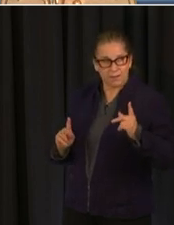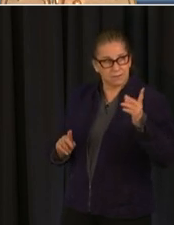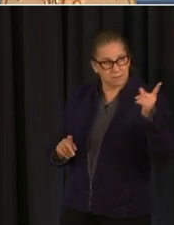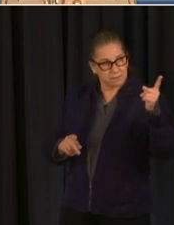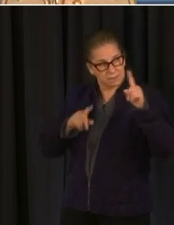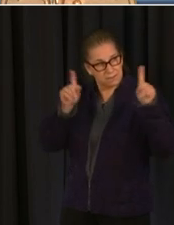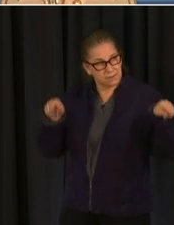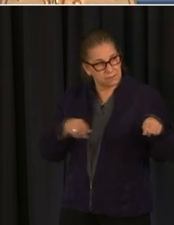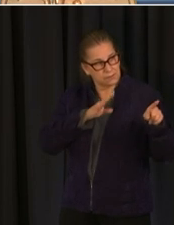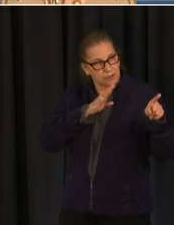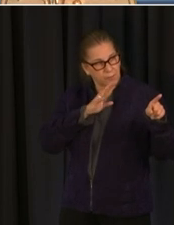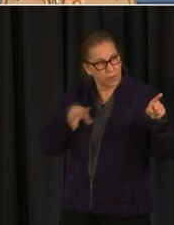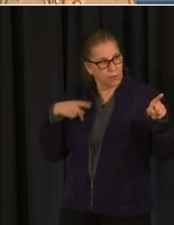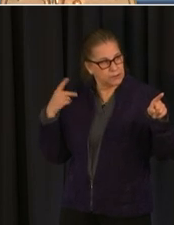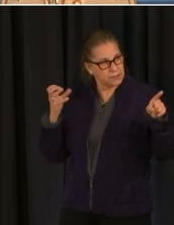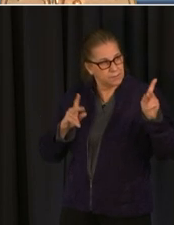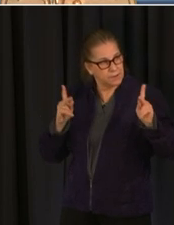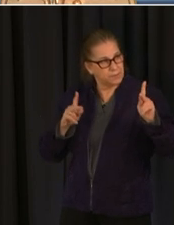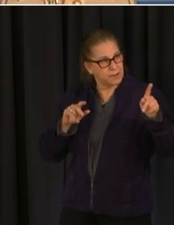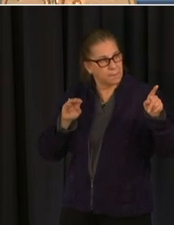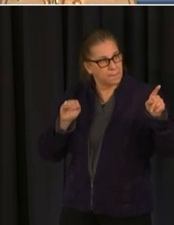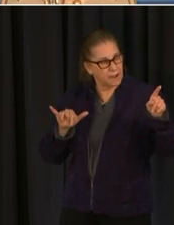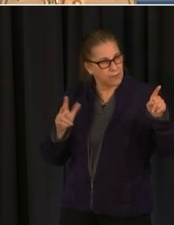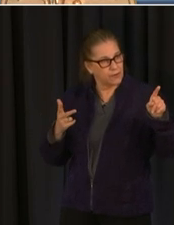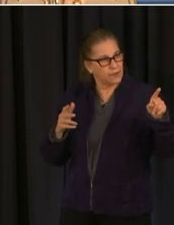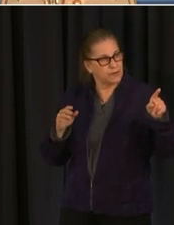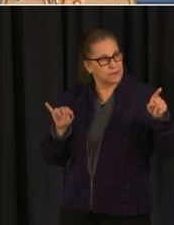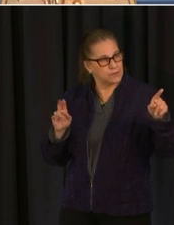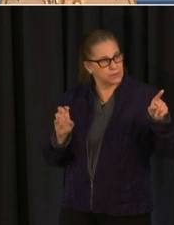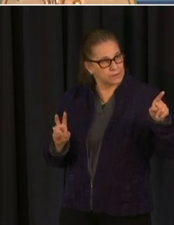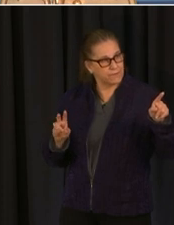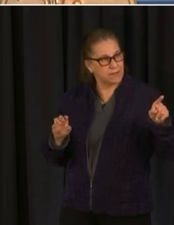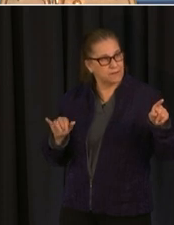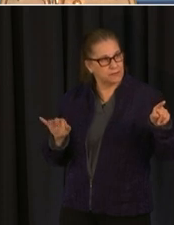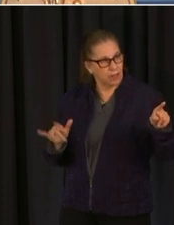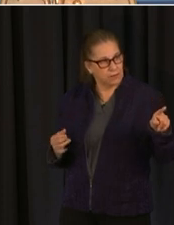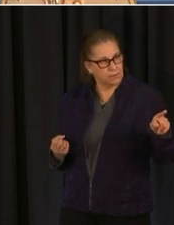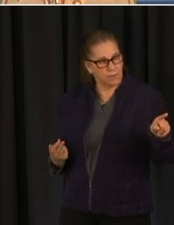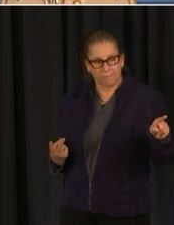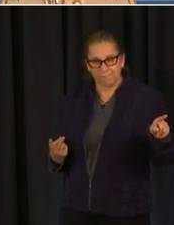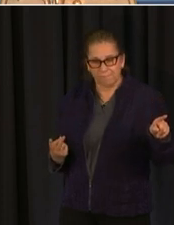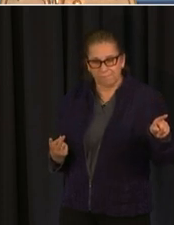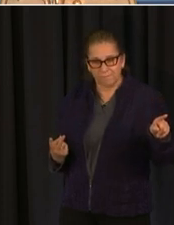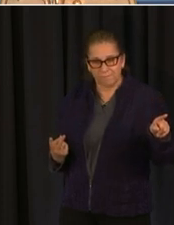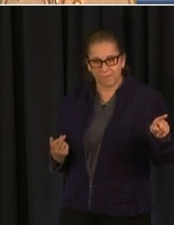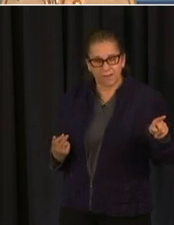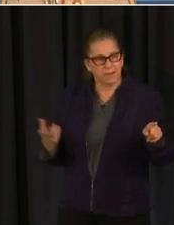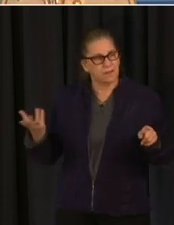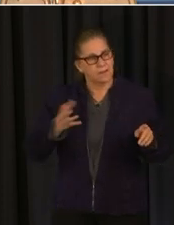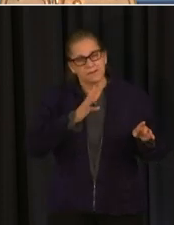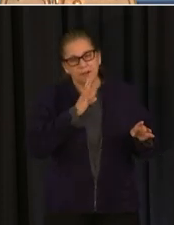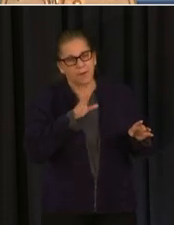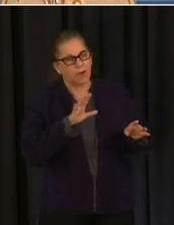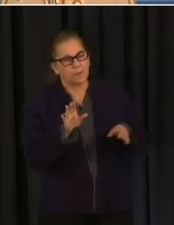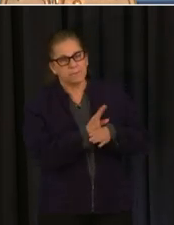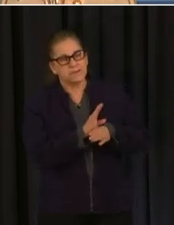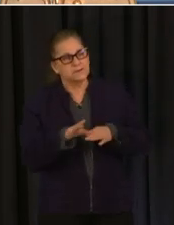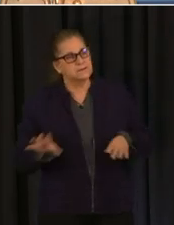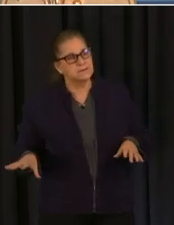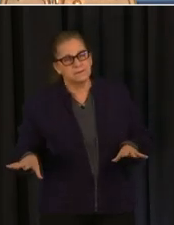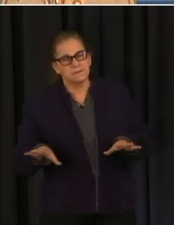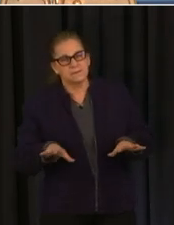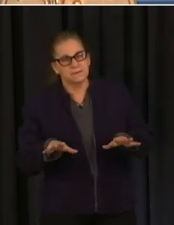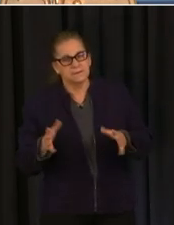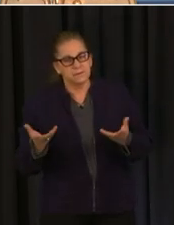government operating status okay but i guess what what about for um other businesses other entities uh are is there any